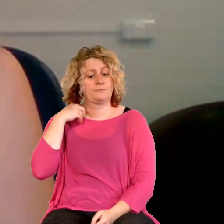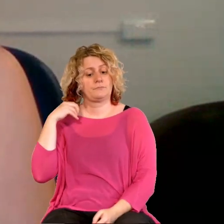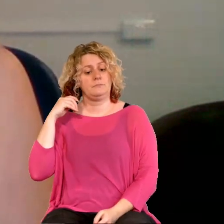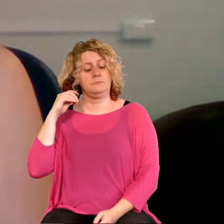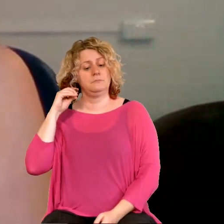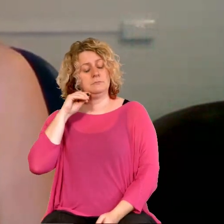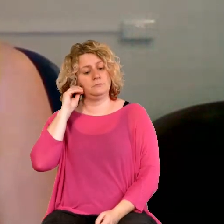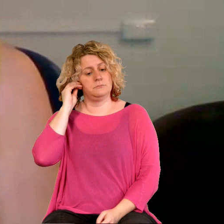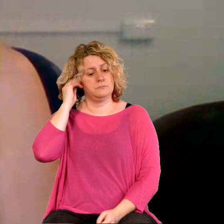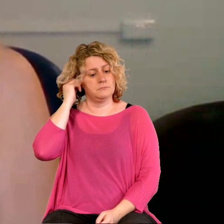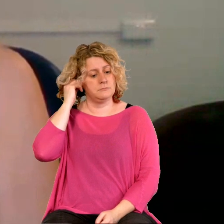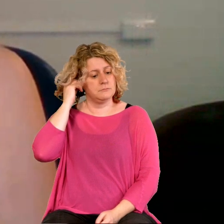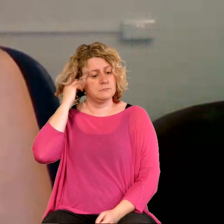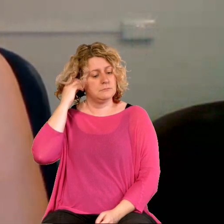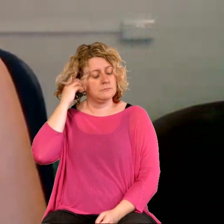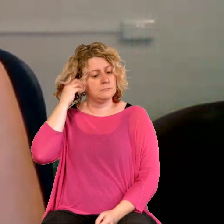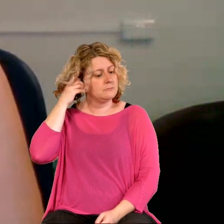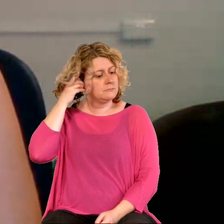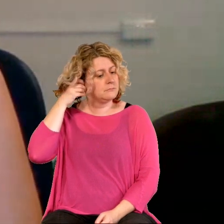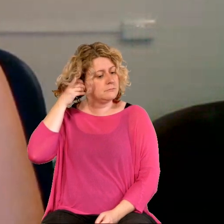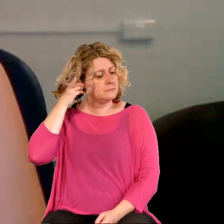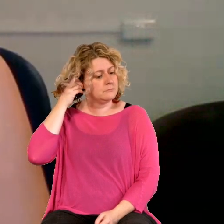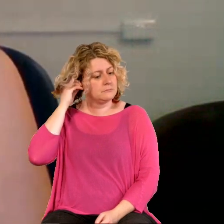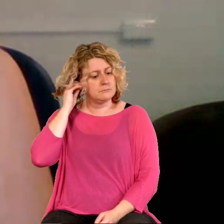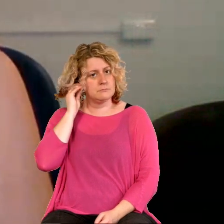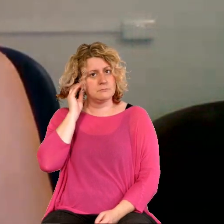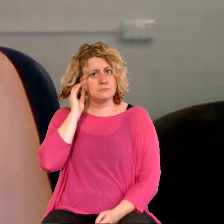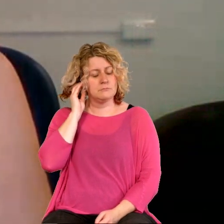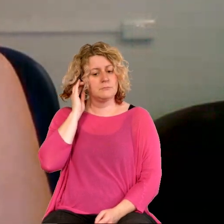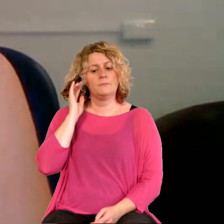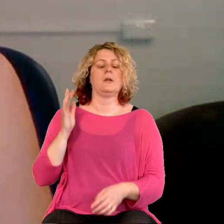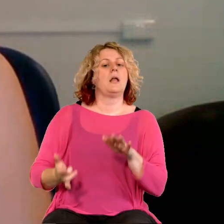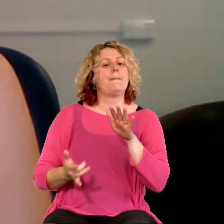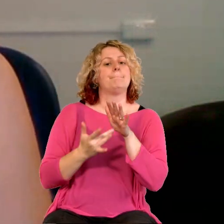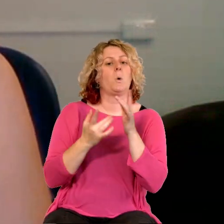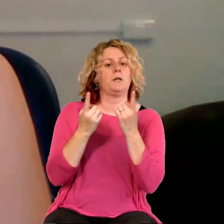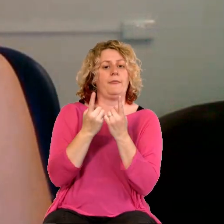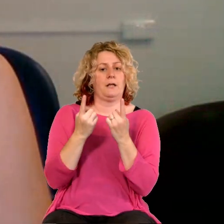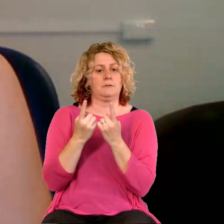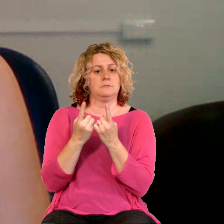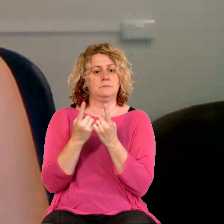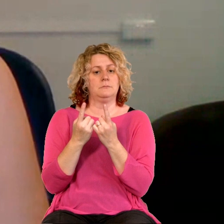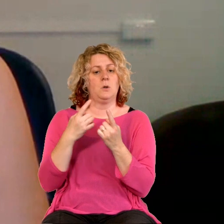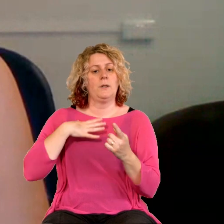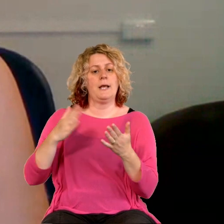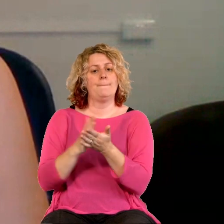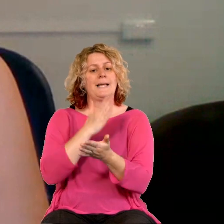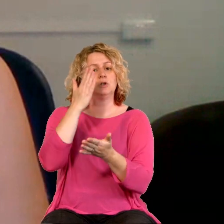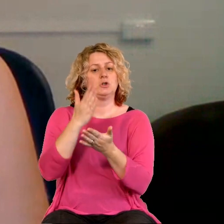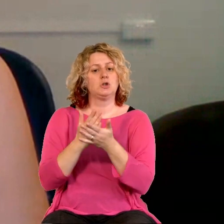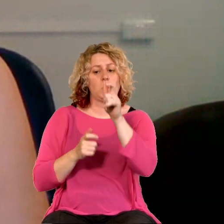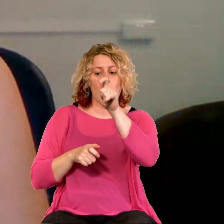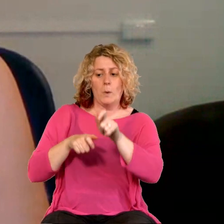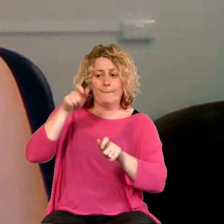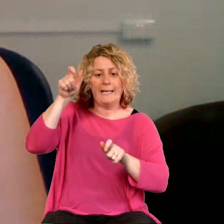important thing that we need to make sure the people we're ministering to have a sense of agency, that they're getting